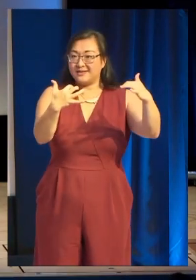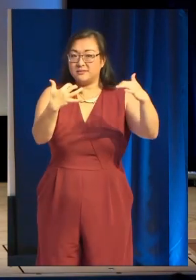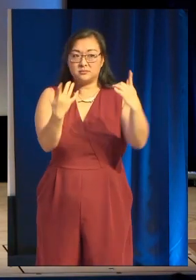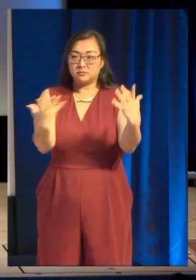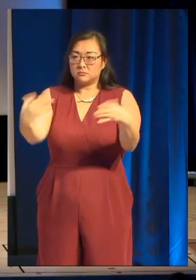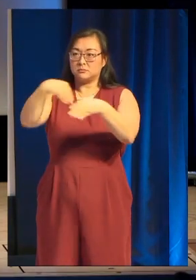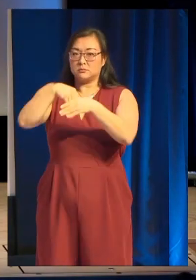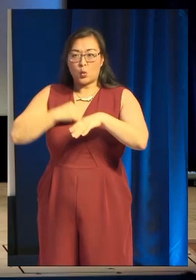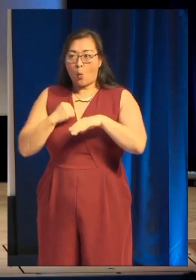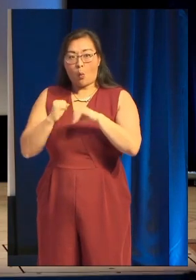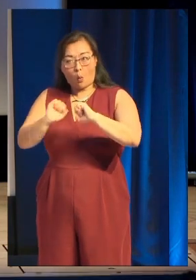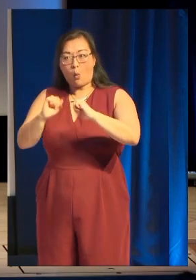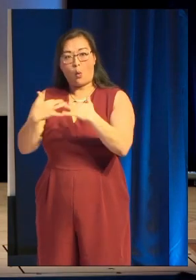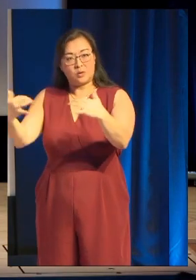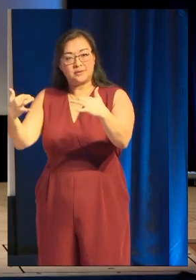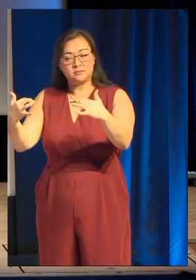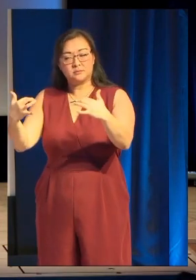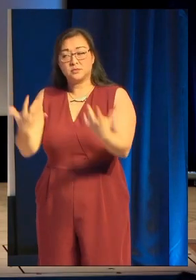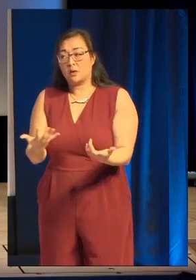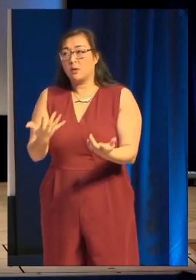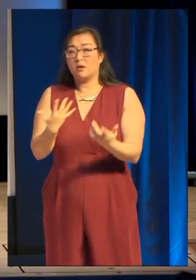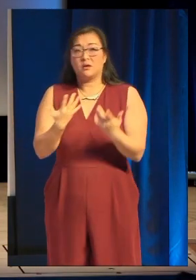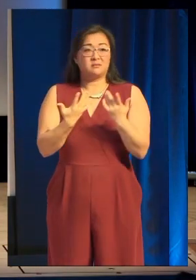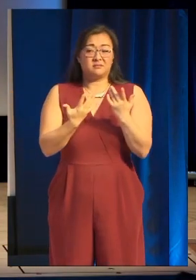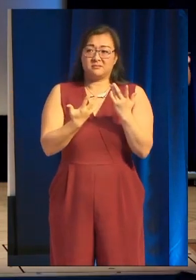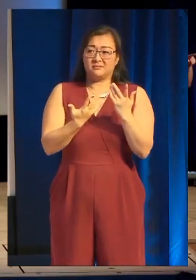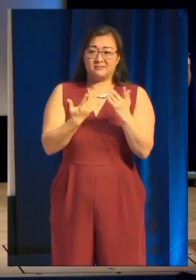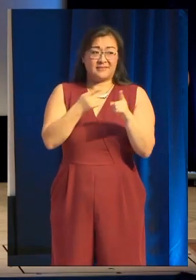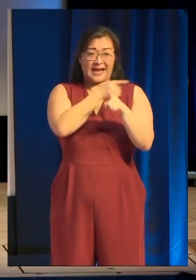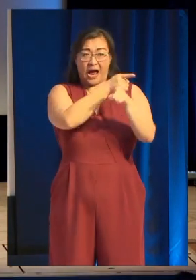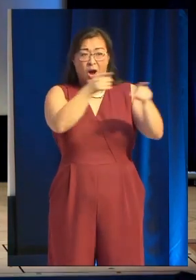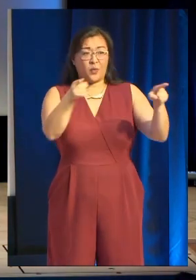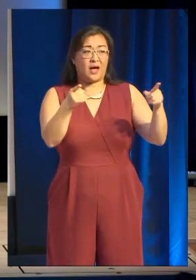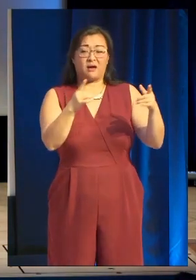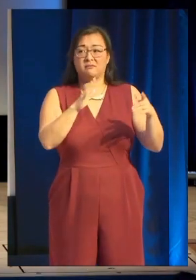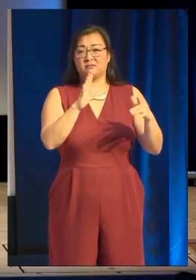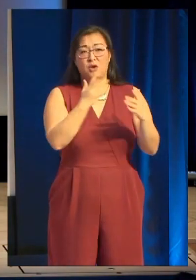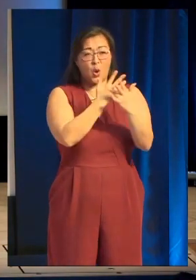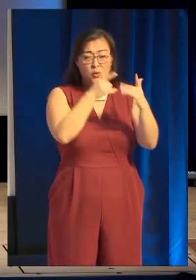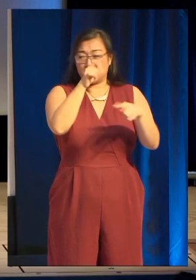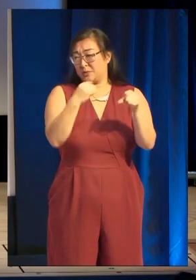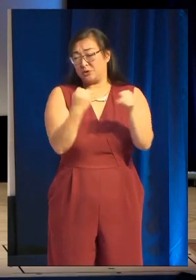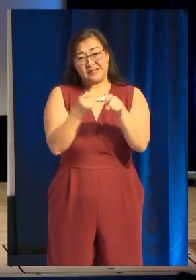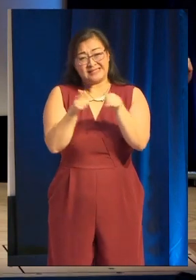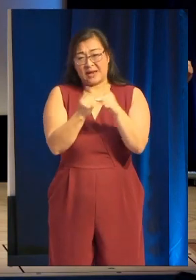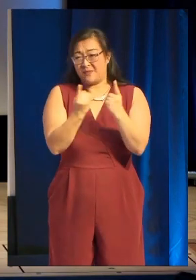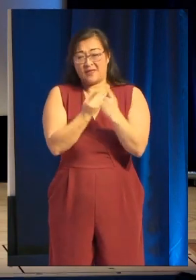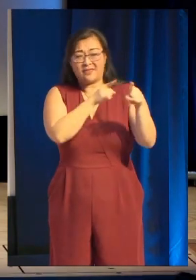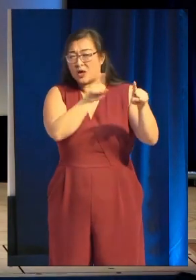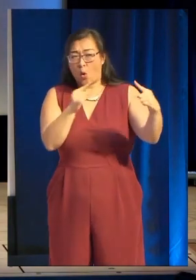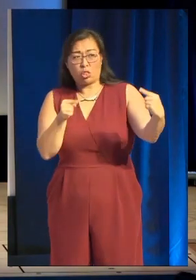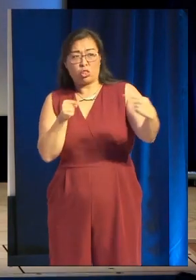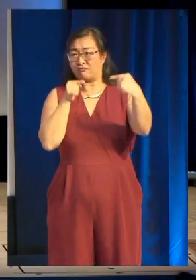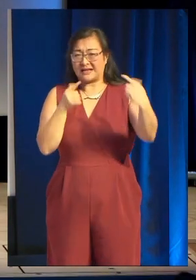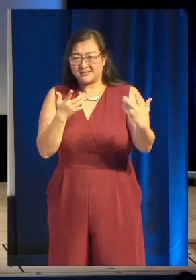There are a huge number of people online who are doing the same thing you are, and they're no threat to you. Everyone can have a piece of this thing that we're all doing.